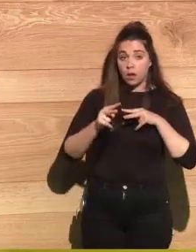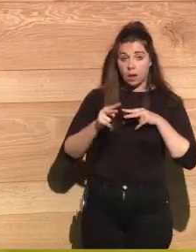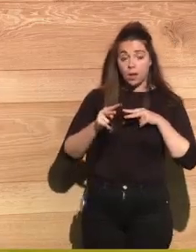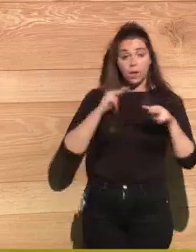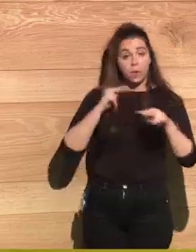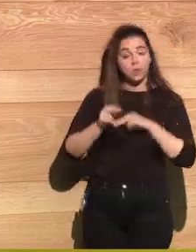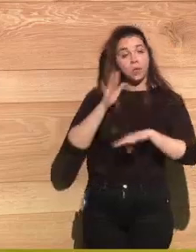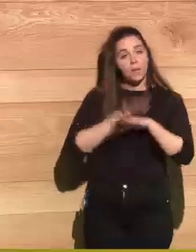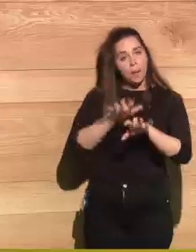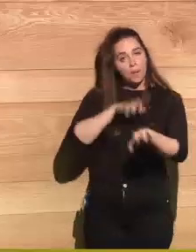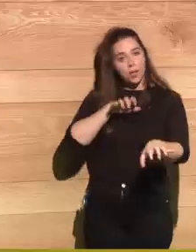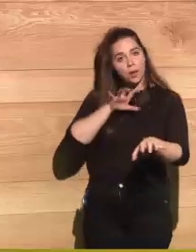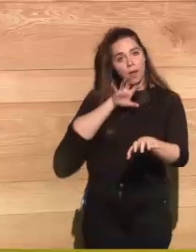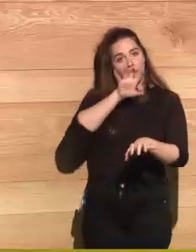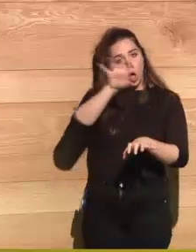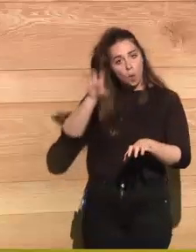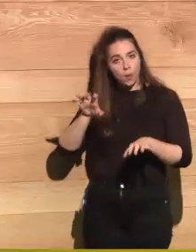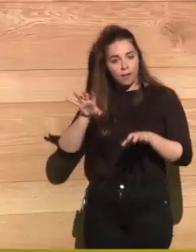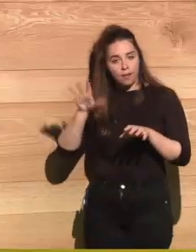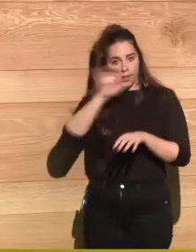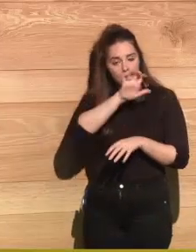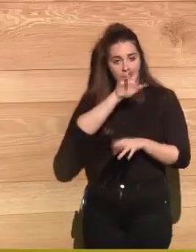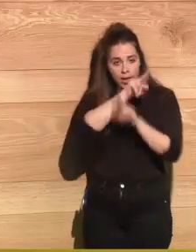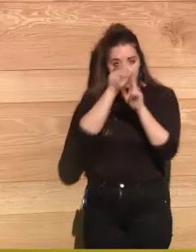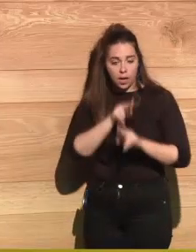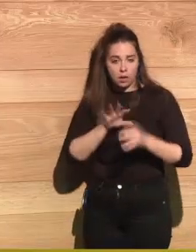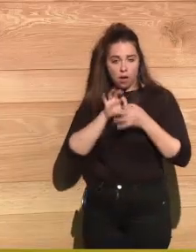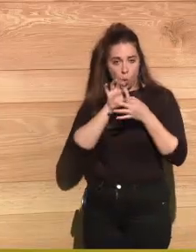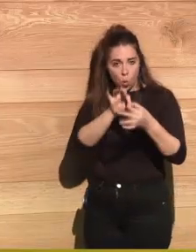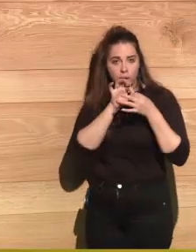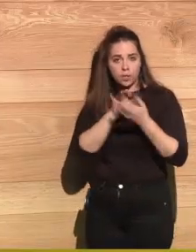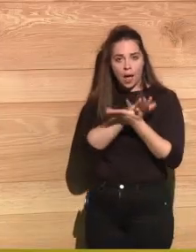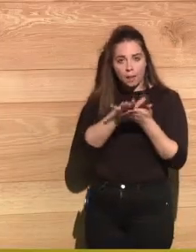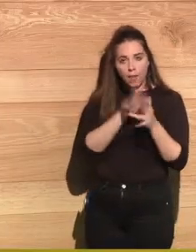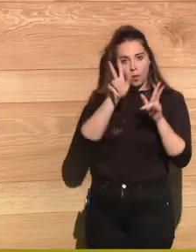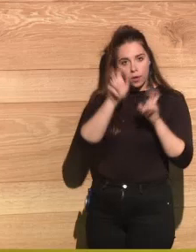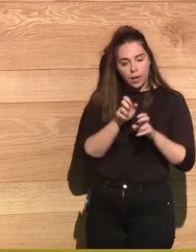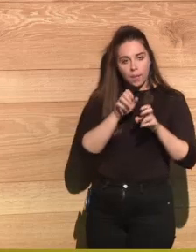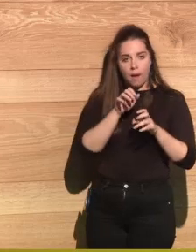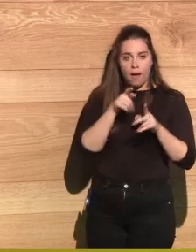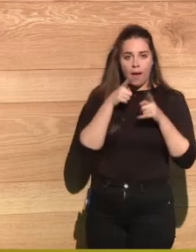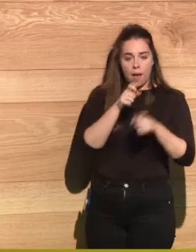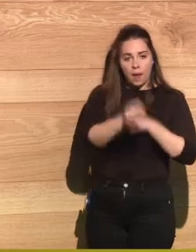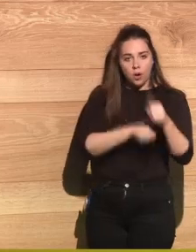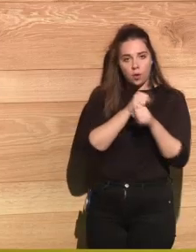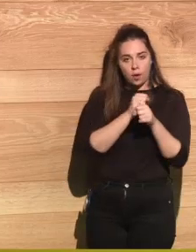you know, the response against the majority of,